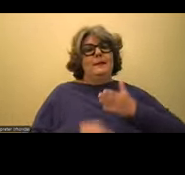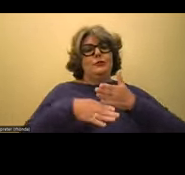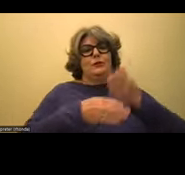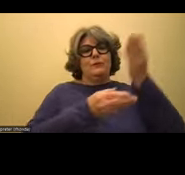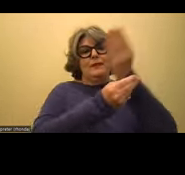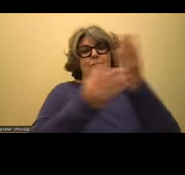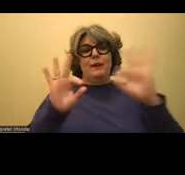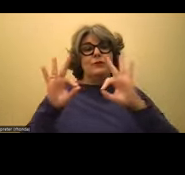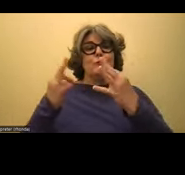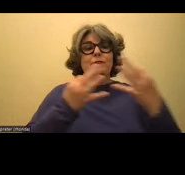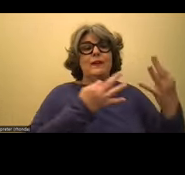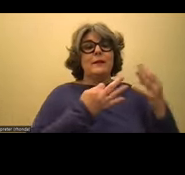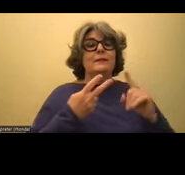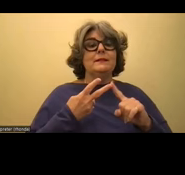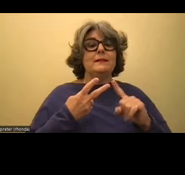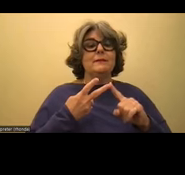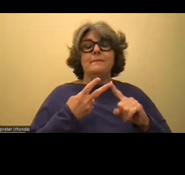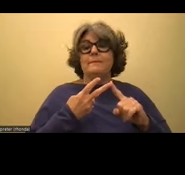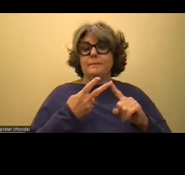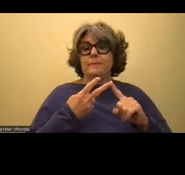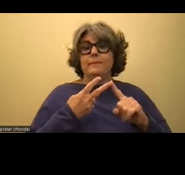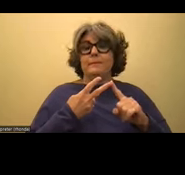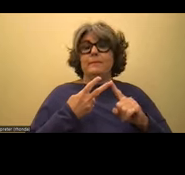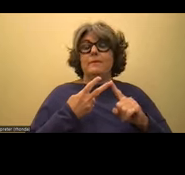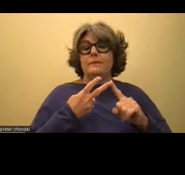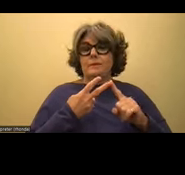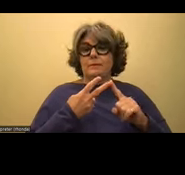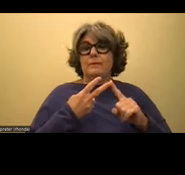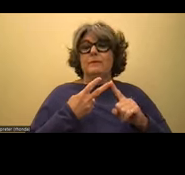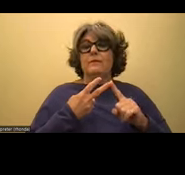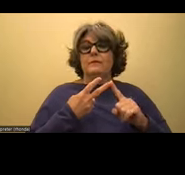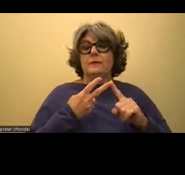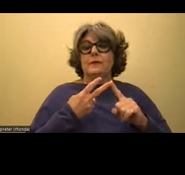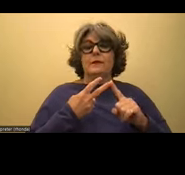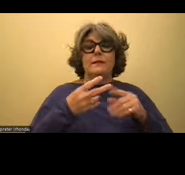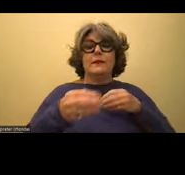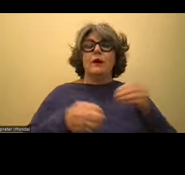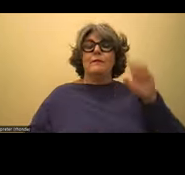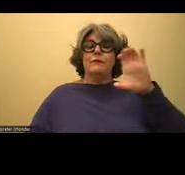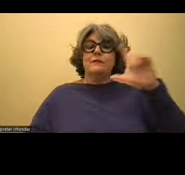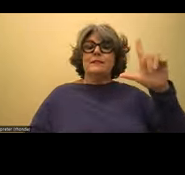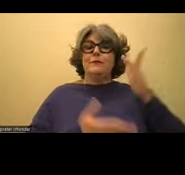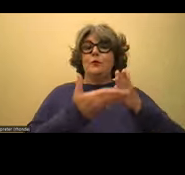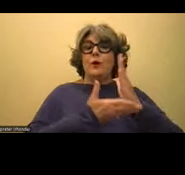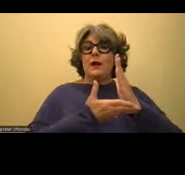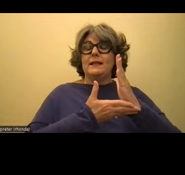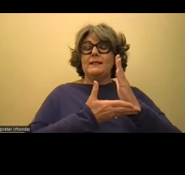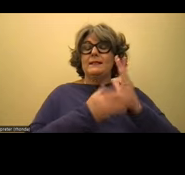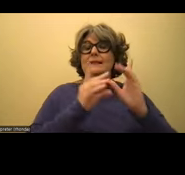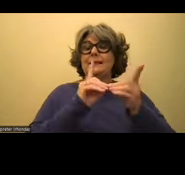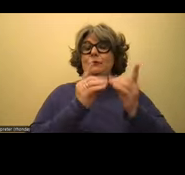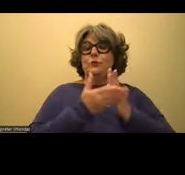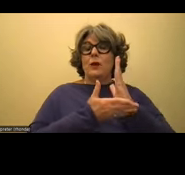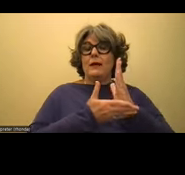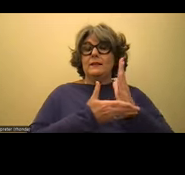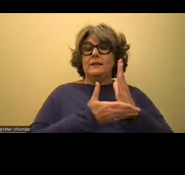with the families. And I will, lastly, is the Office for Civil Rights Digital Accessibility video series. If